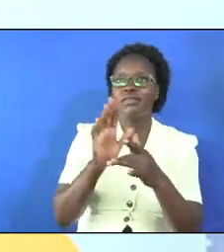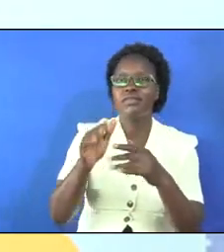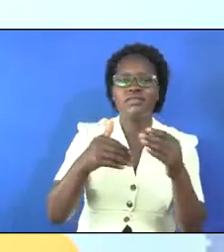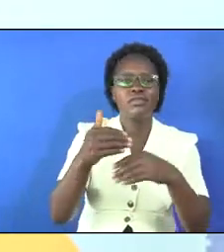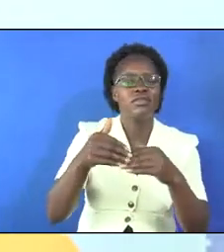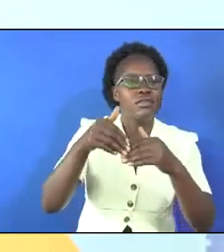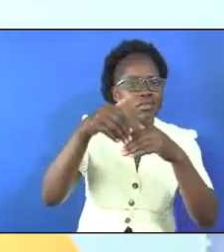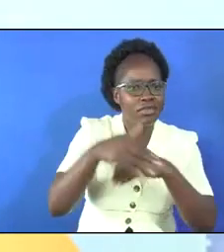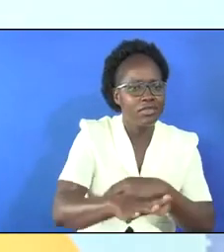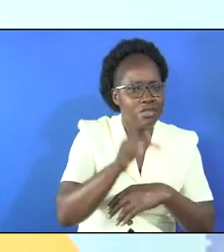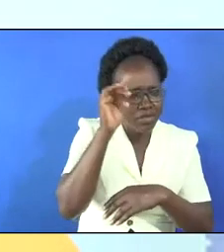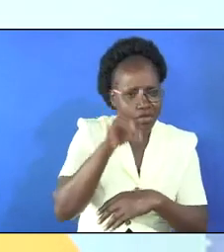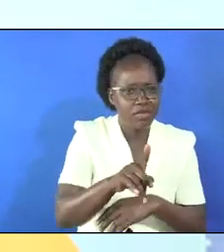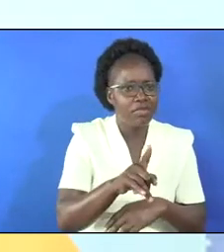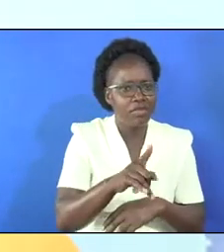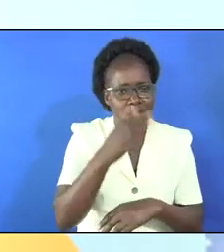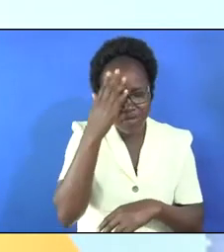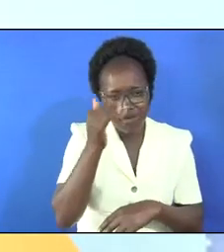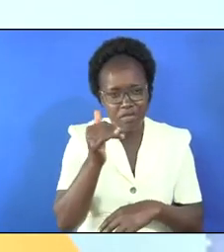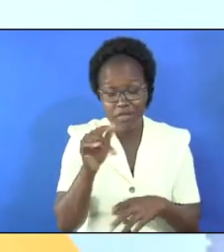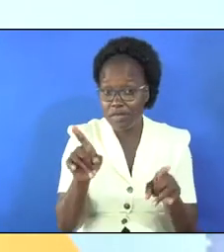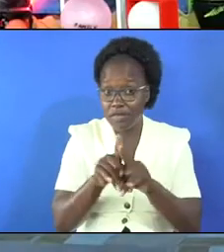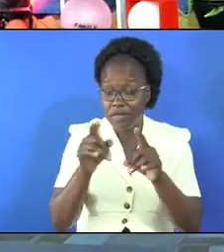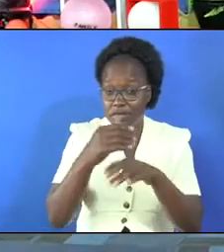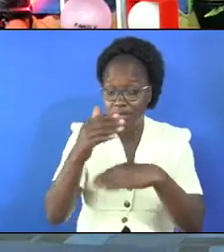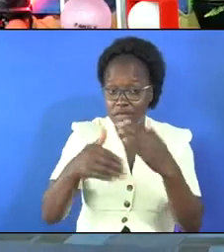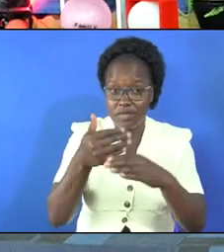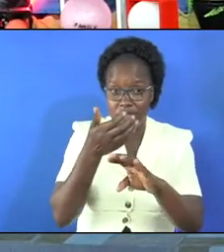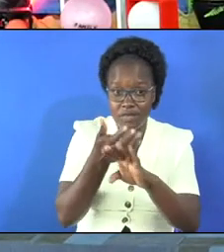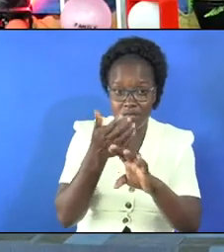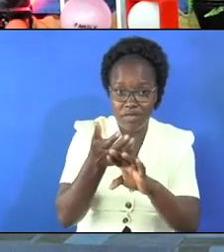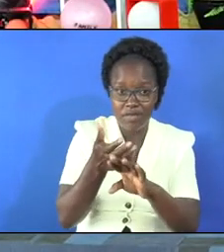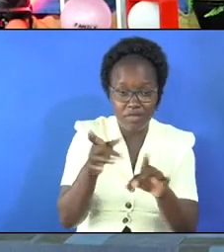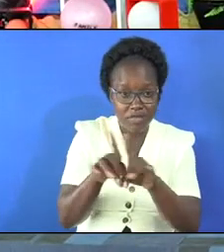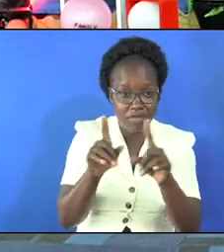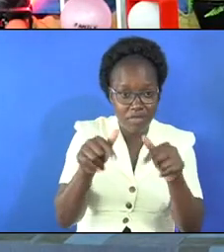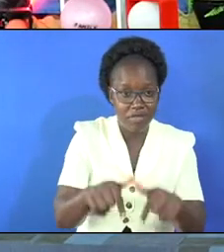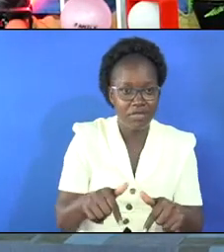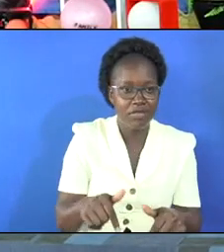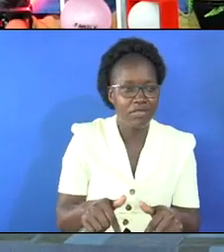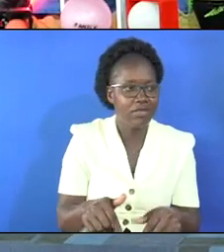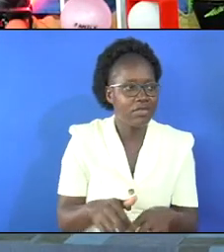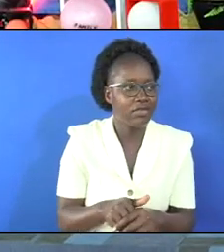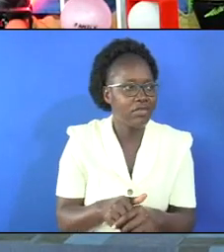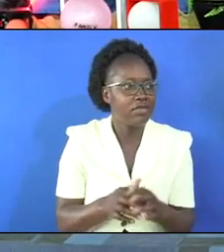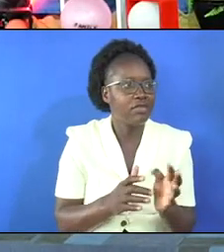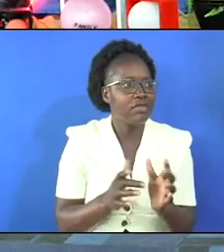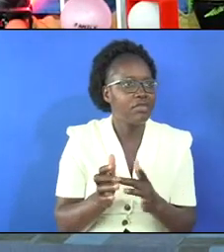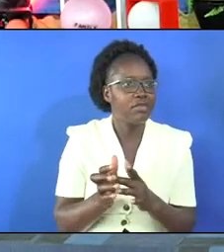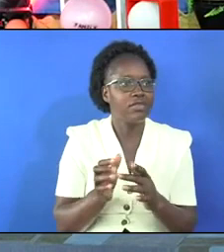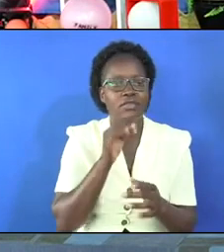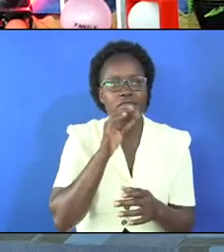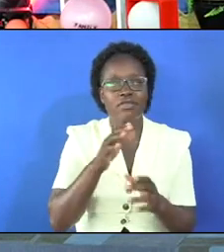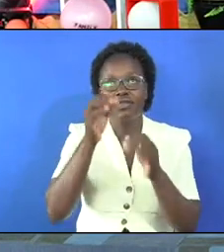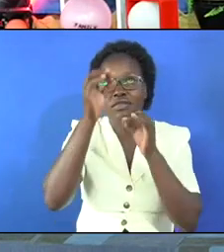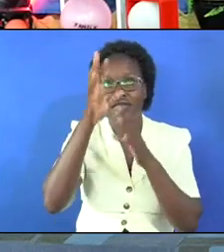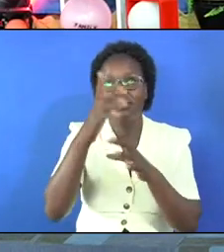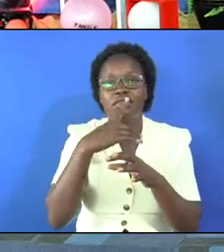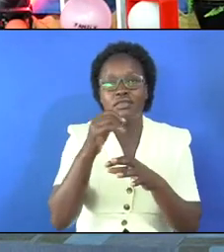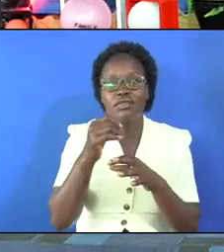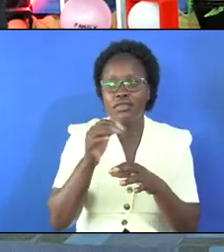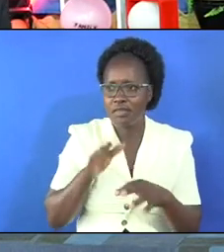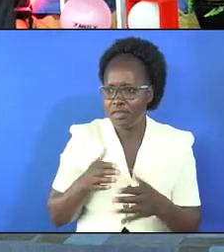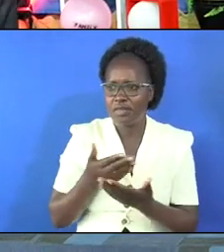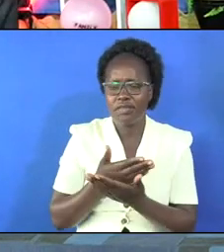he will roll it away for you because he still rolls stones even today jesus the son of god so